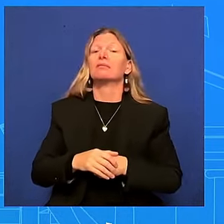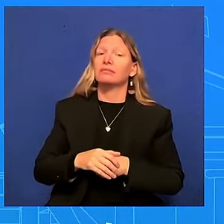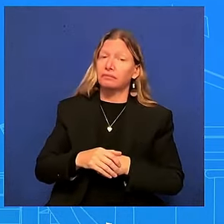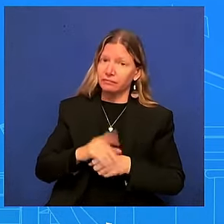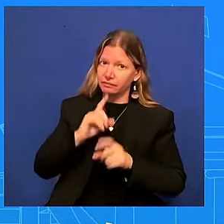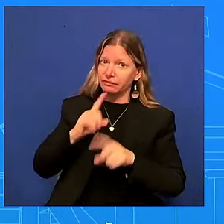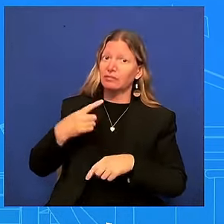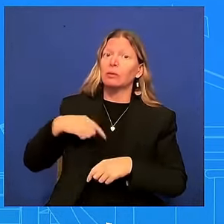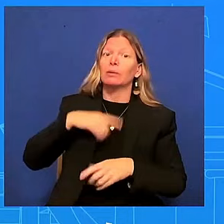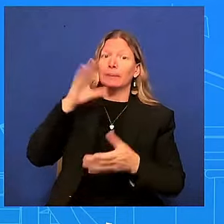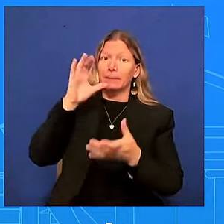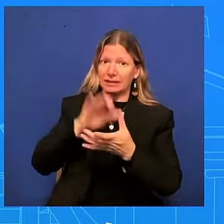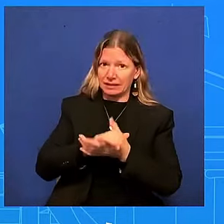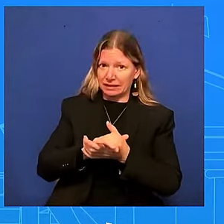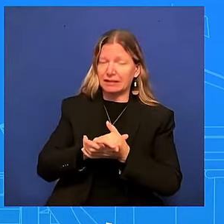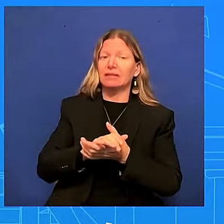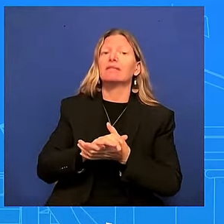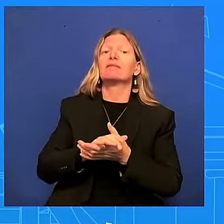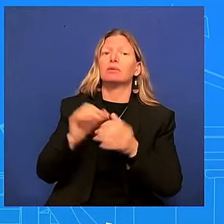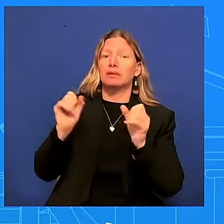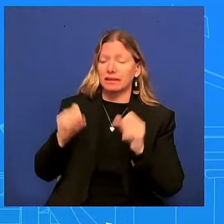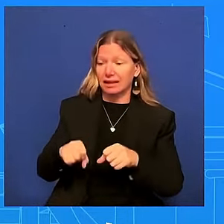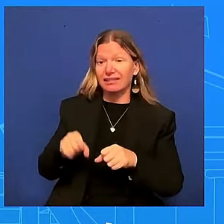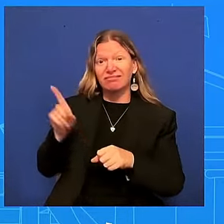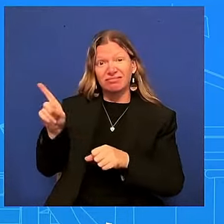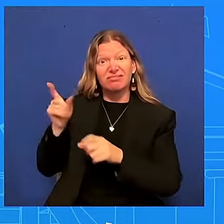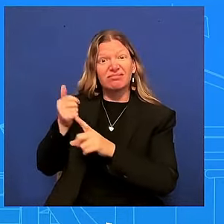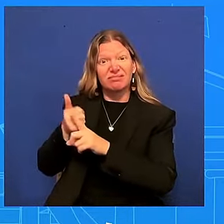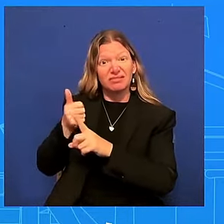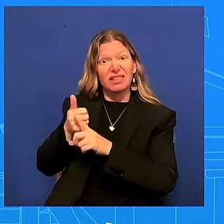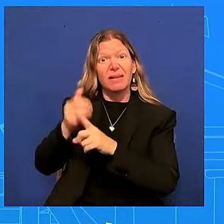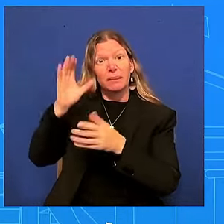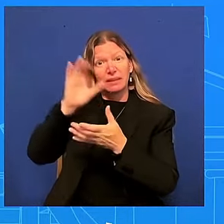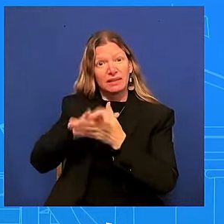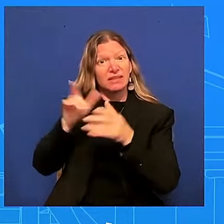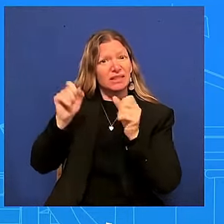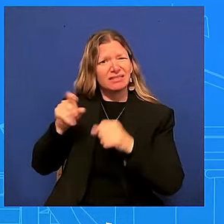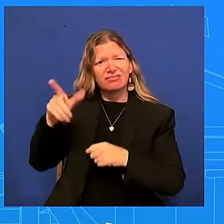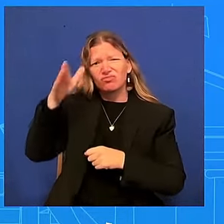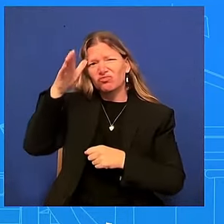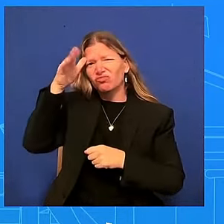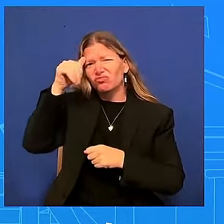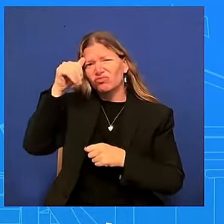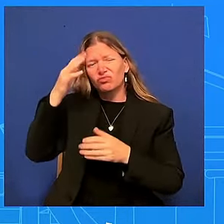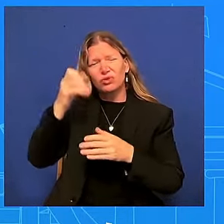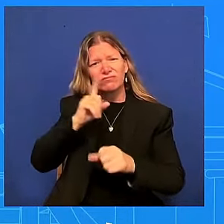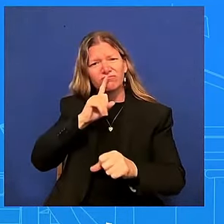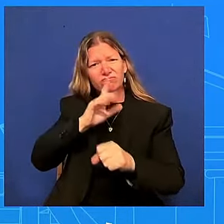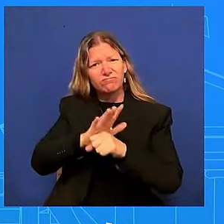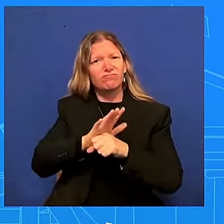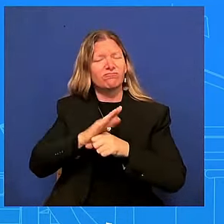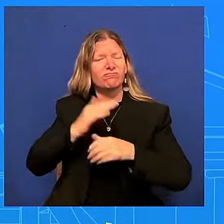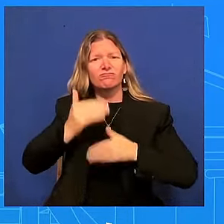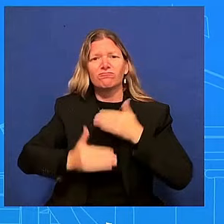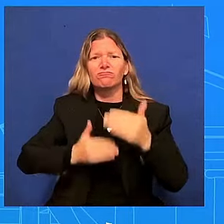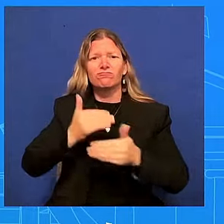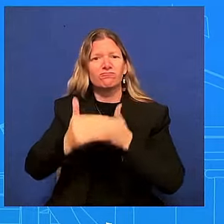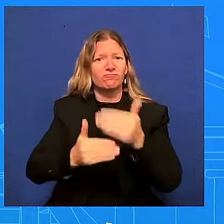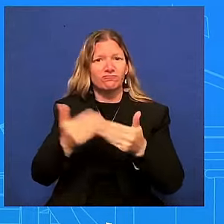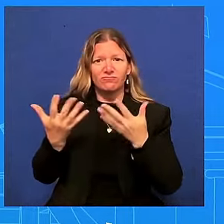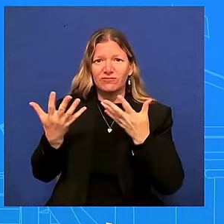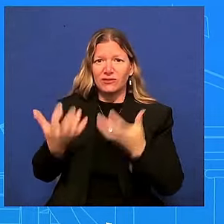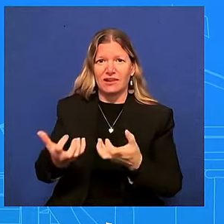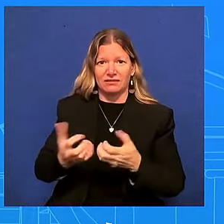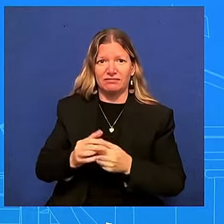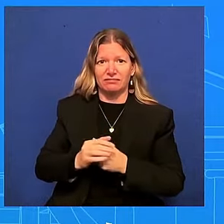it and he is determined and committed to doing that and and michael and i think the